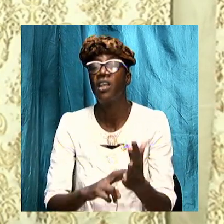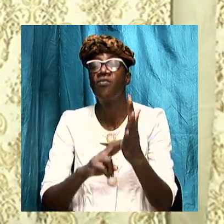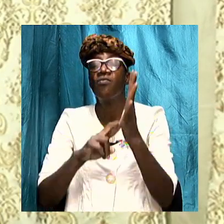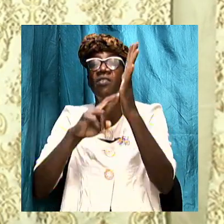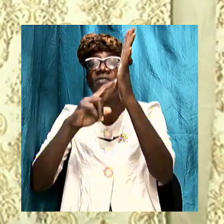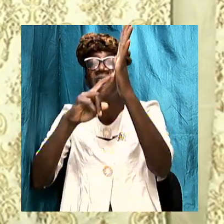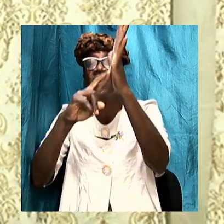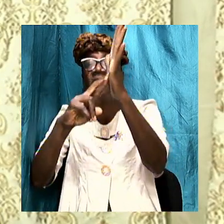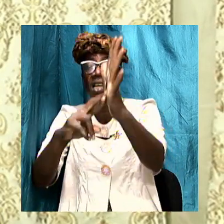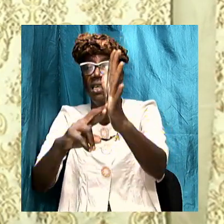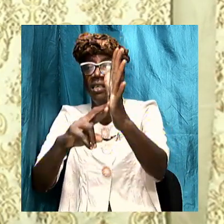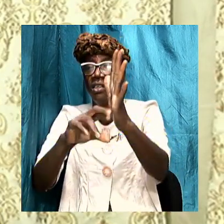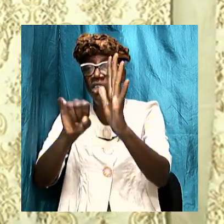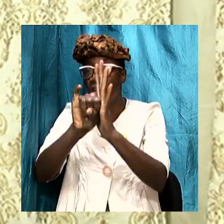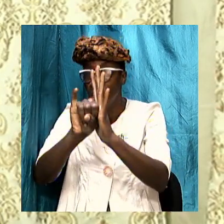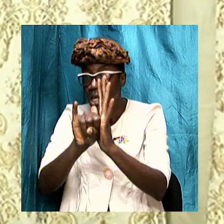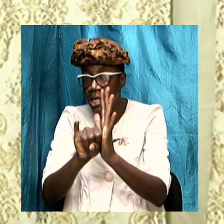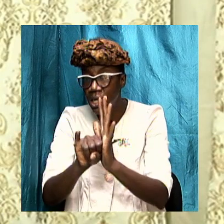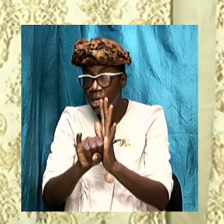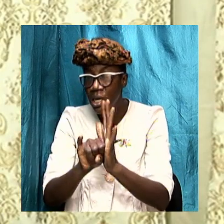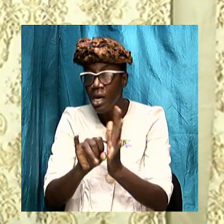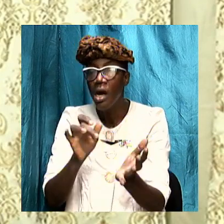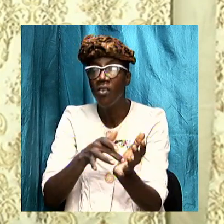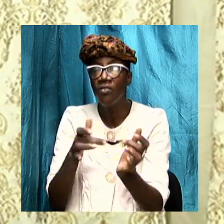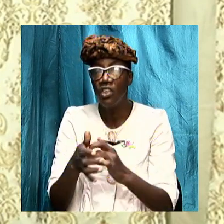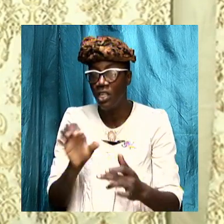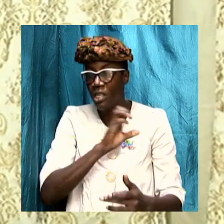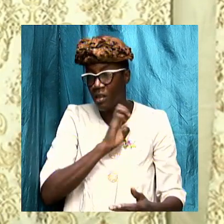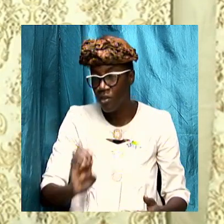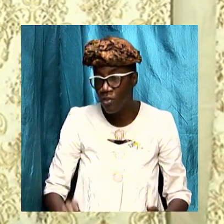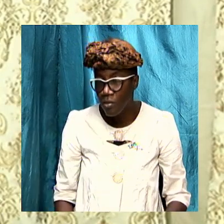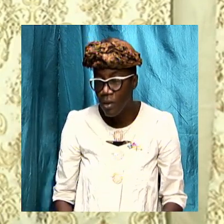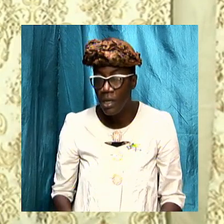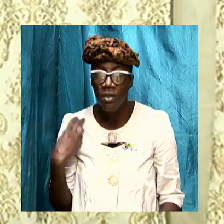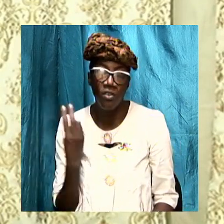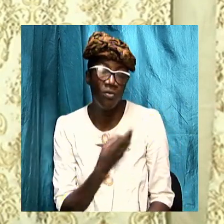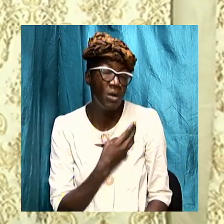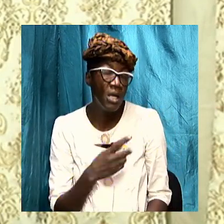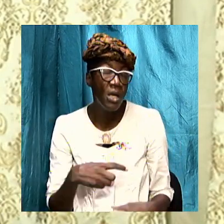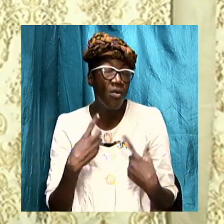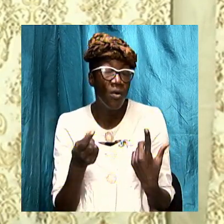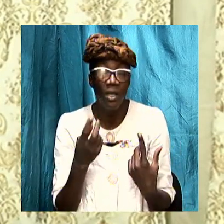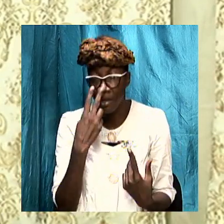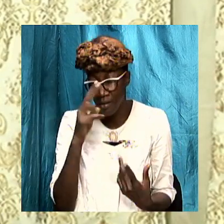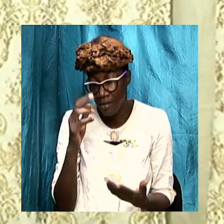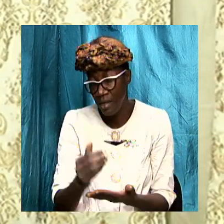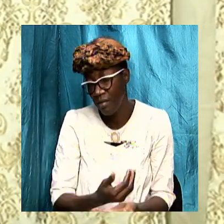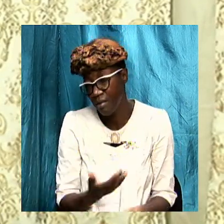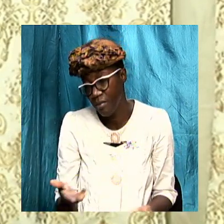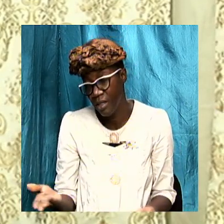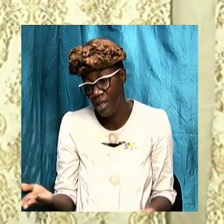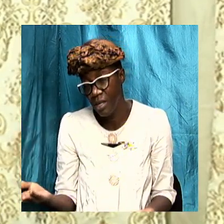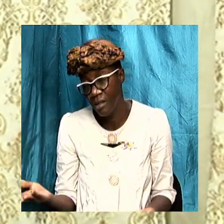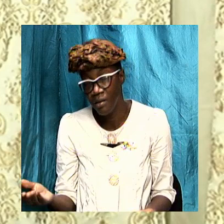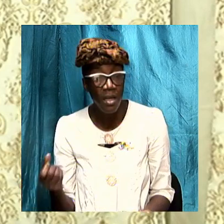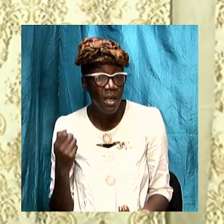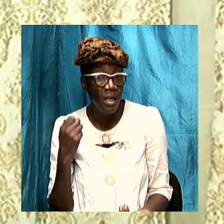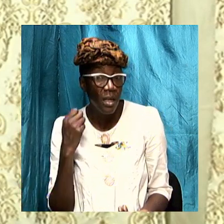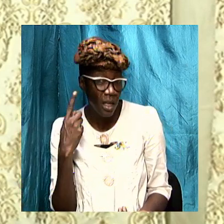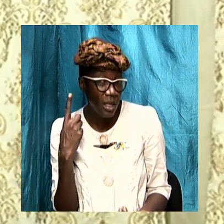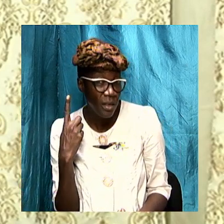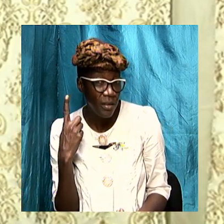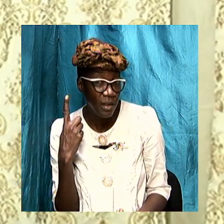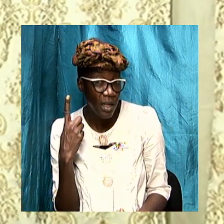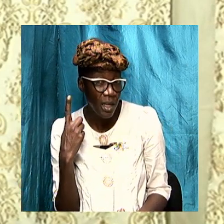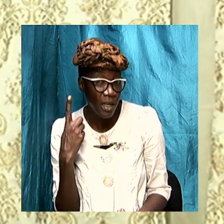of Jesus Christ and we are going to see some things we are going to understand some